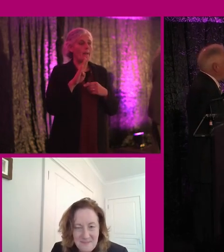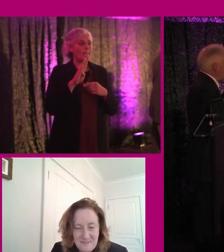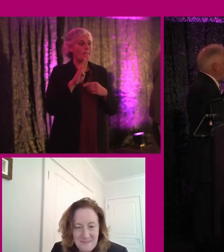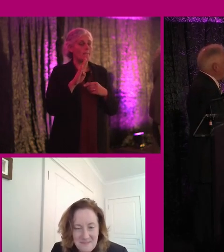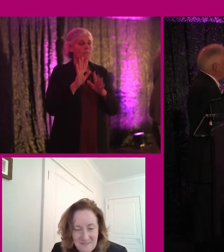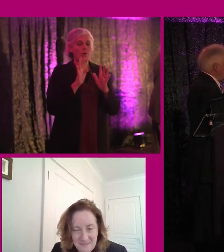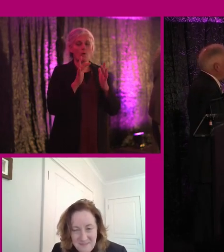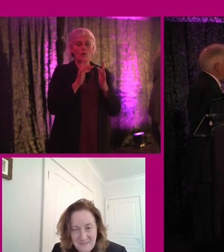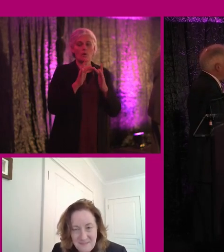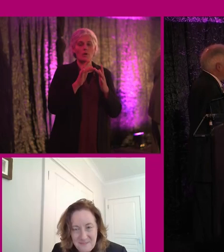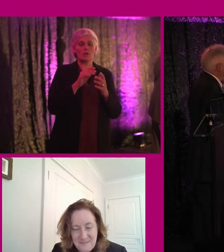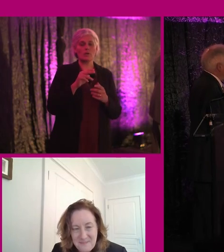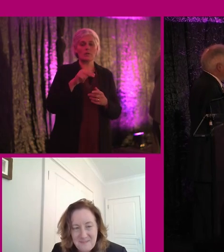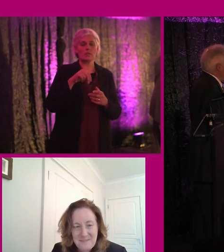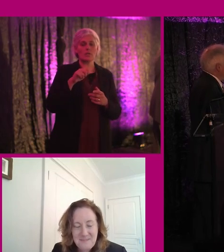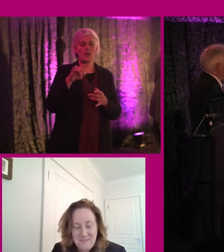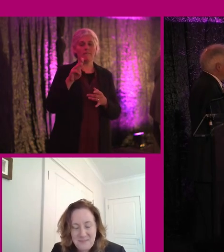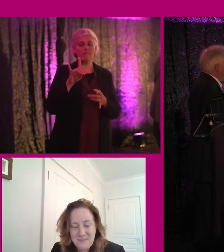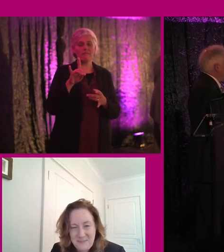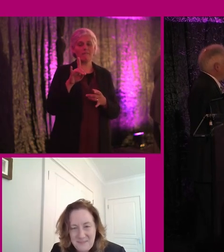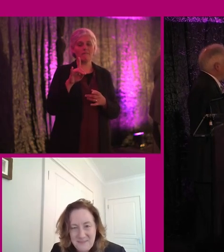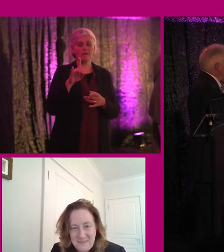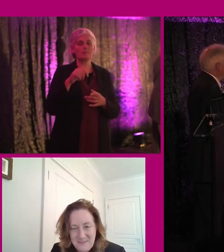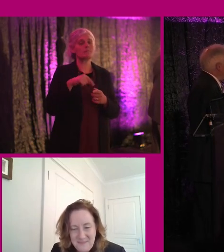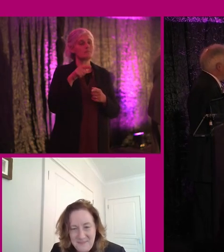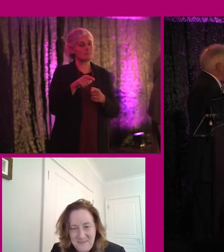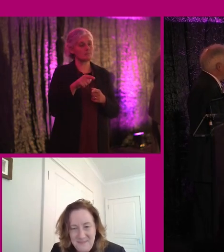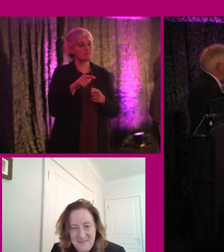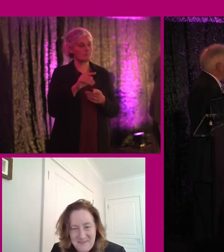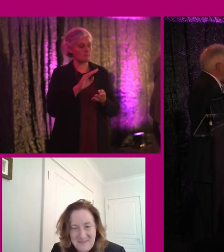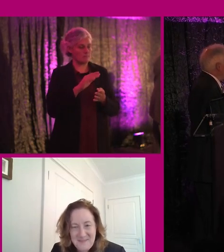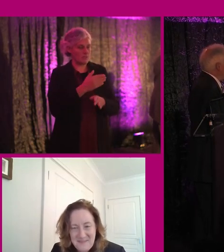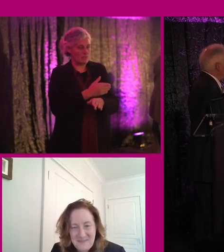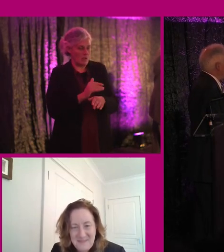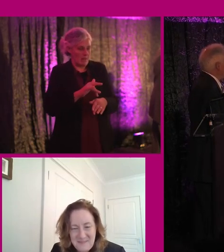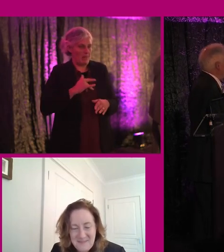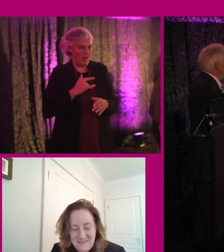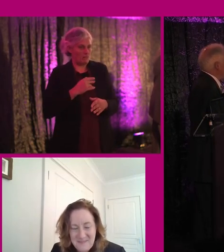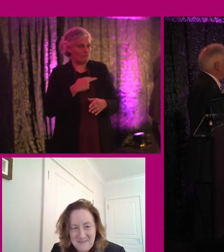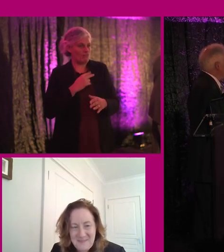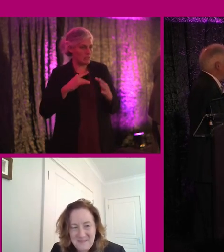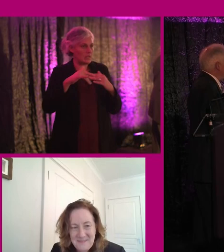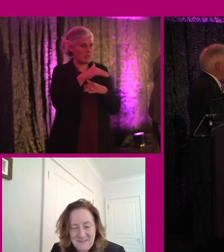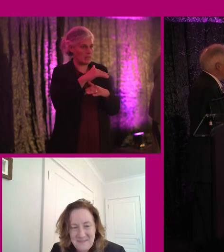who is out with COVID at the moment. So coming in live from Tildare.